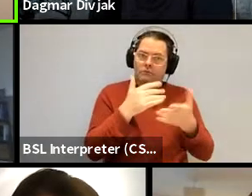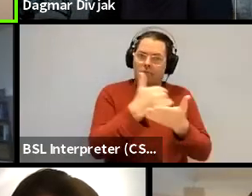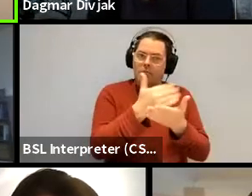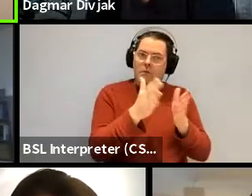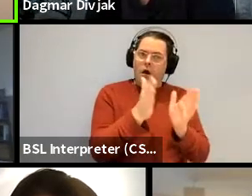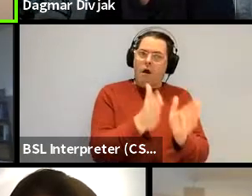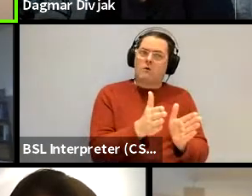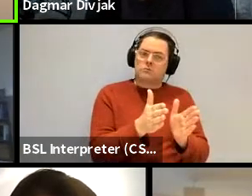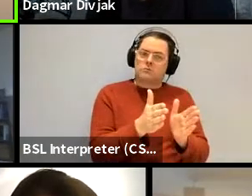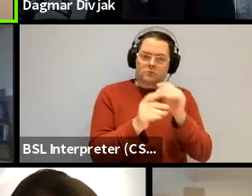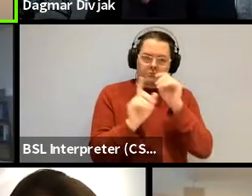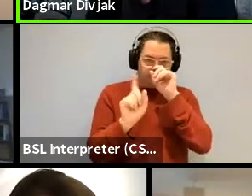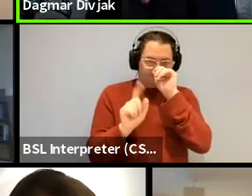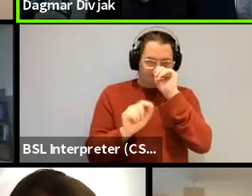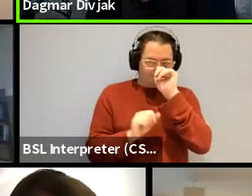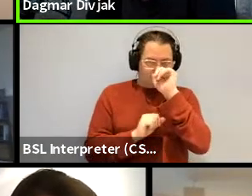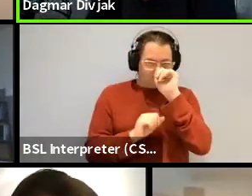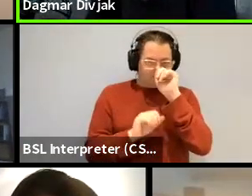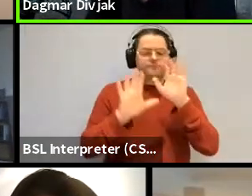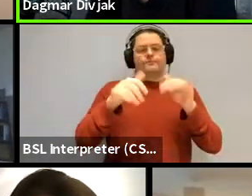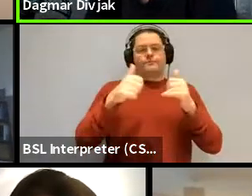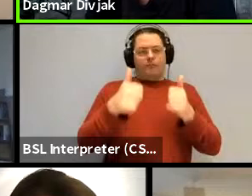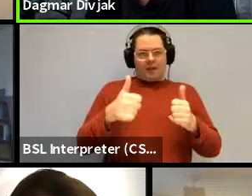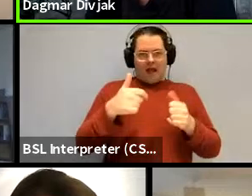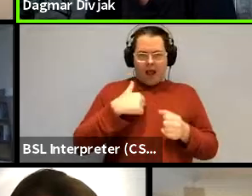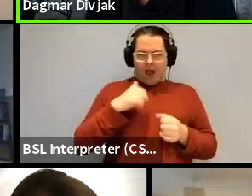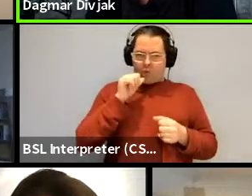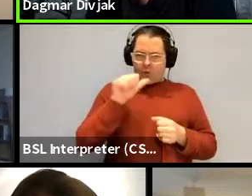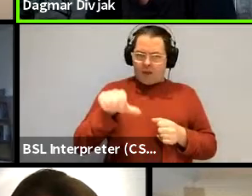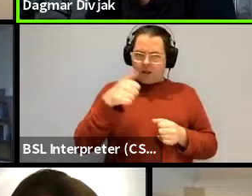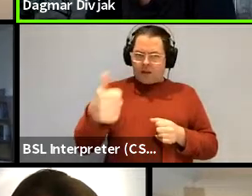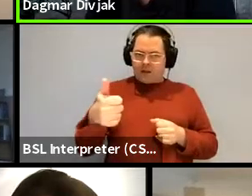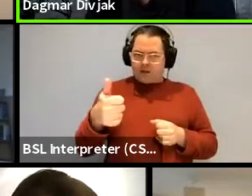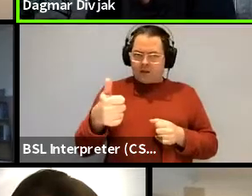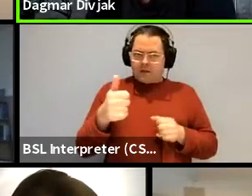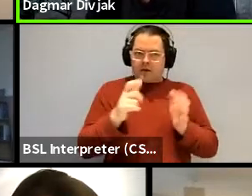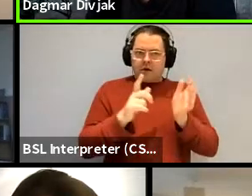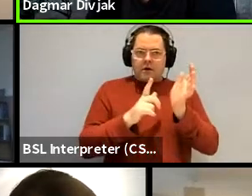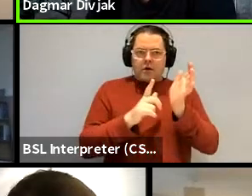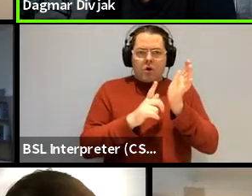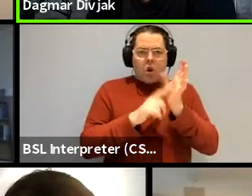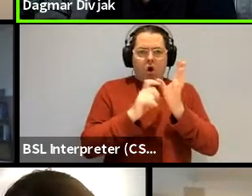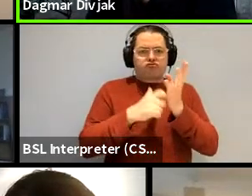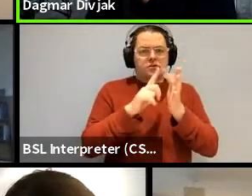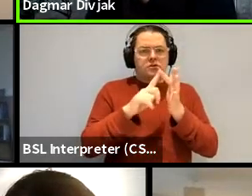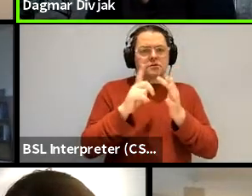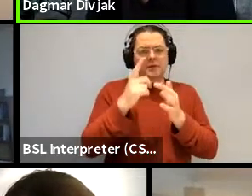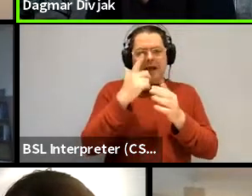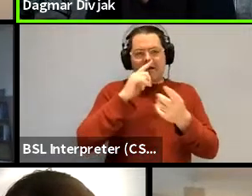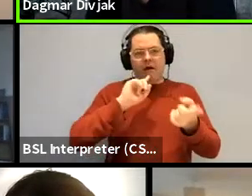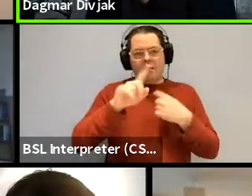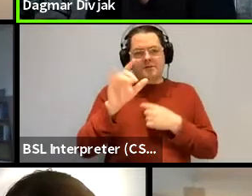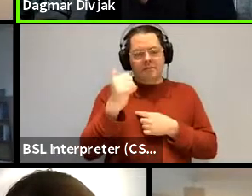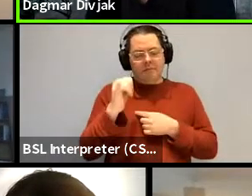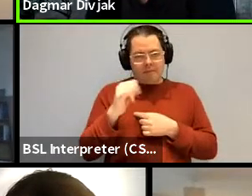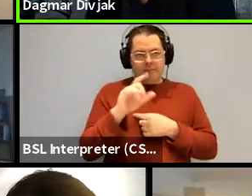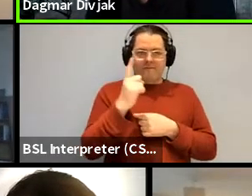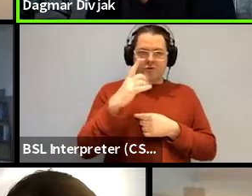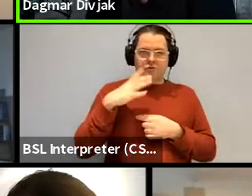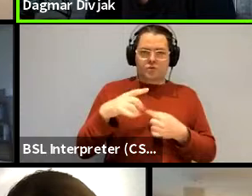you might want to add in on yeah well i will hand over to adnan and laurence but one of the things i would like to stress is that we didn't